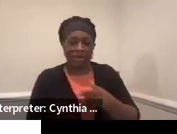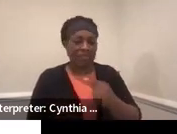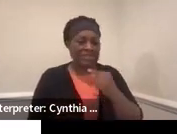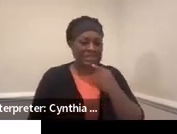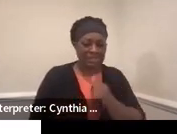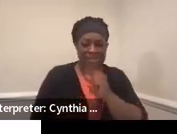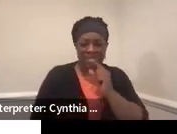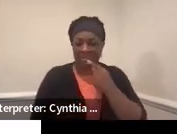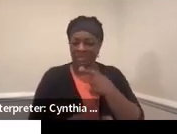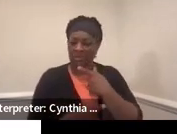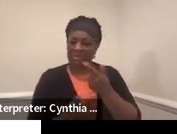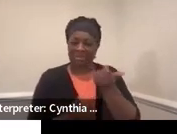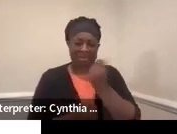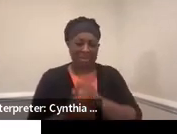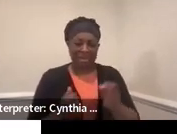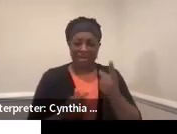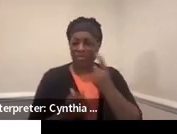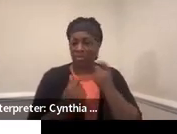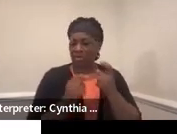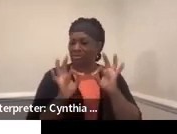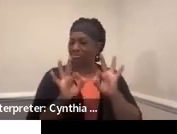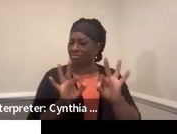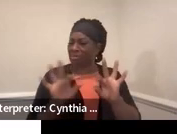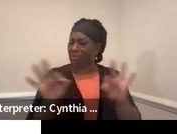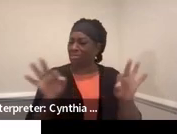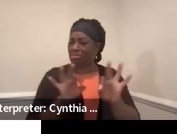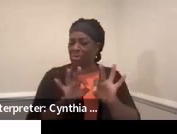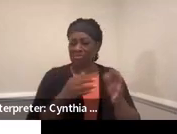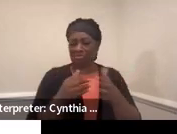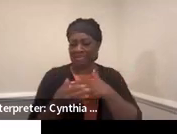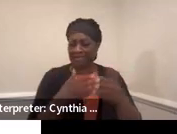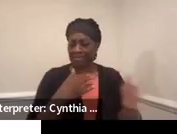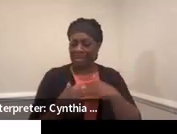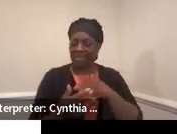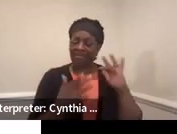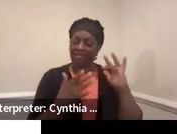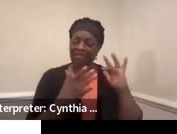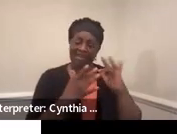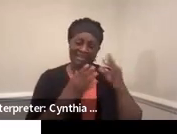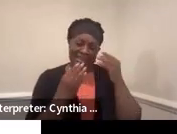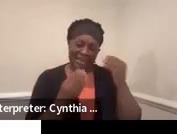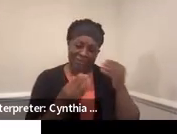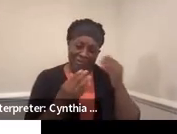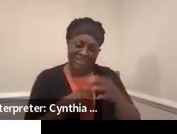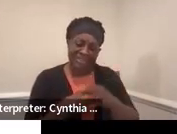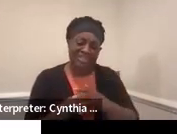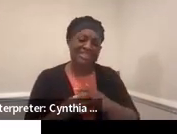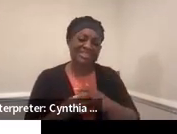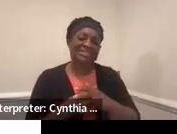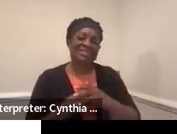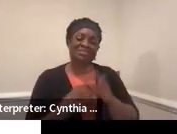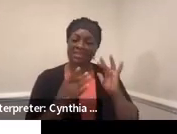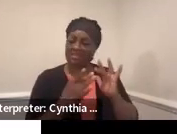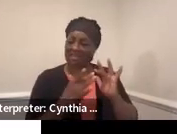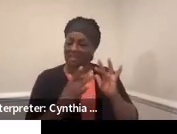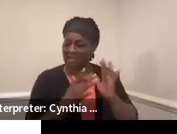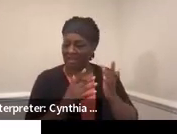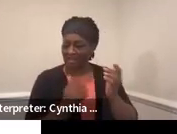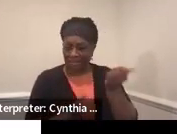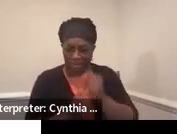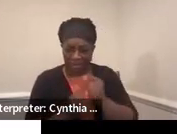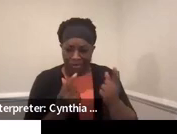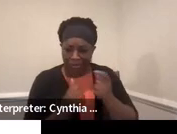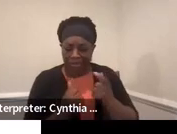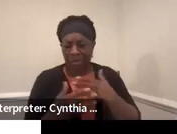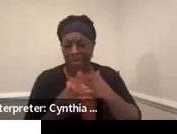Okay. Please reach out. You have our contact information. Please reach out to us with questions. We're happy